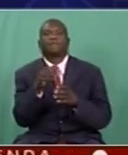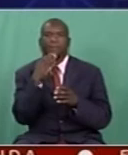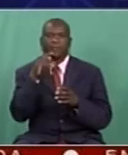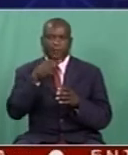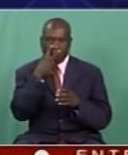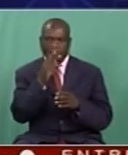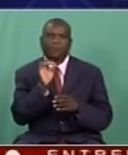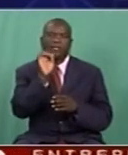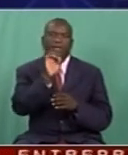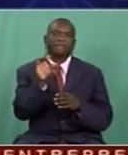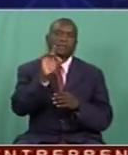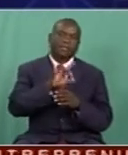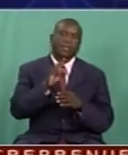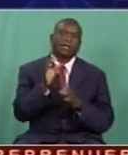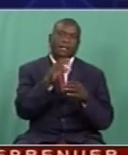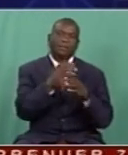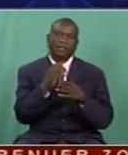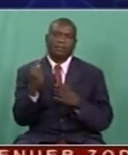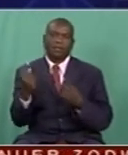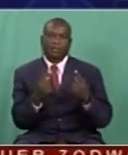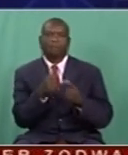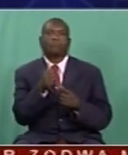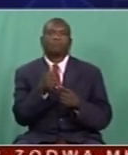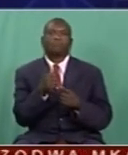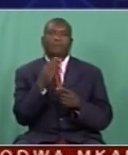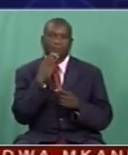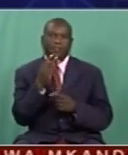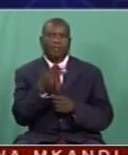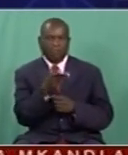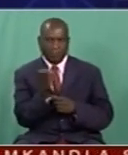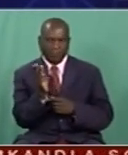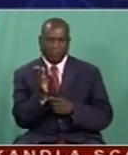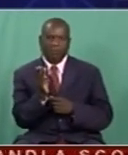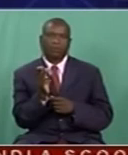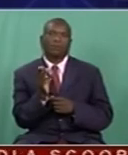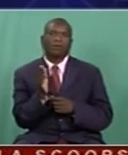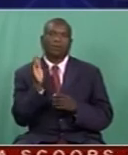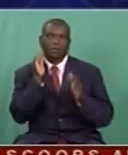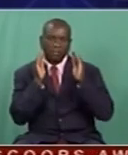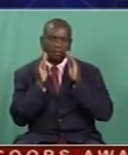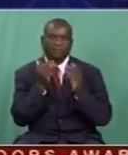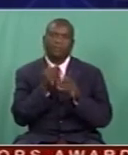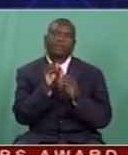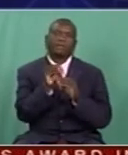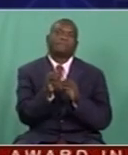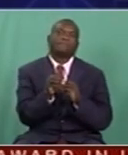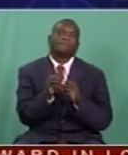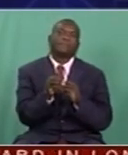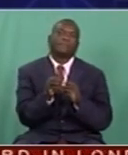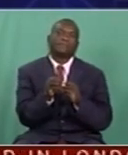every day as companies come forward, but also as listeners also get in touch with us through our variety of social media platforms.